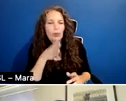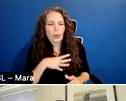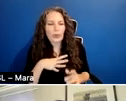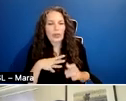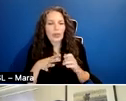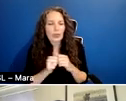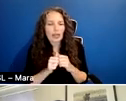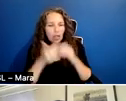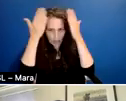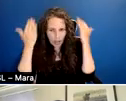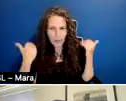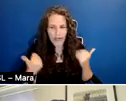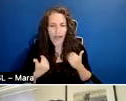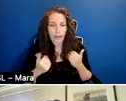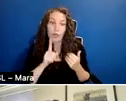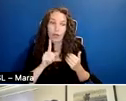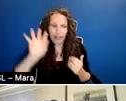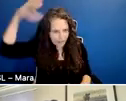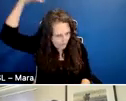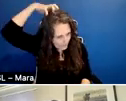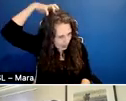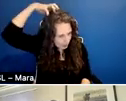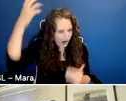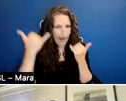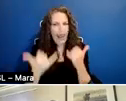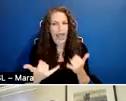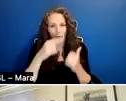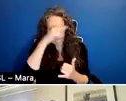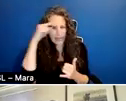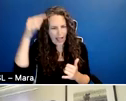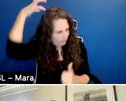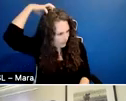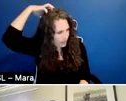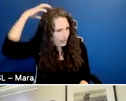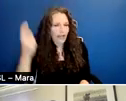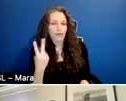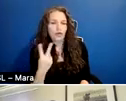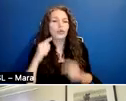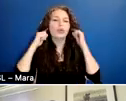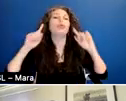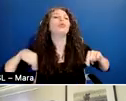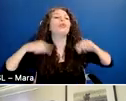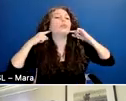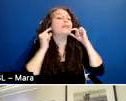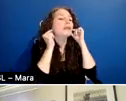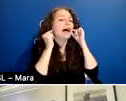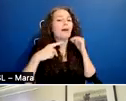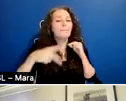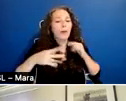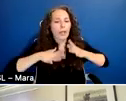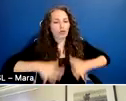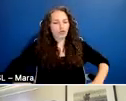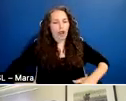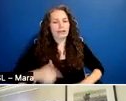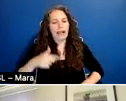long black hair that's actually tied up in a bun right now. And I have two little hoops happening and a purple dress. And